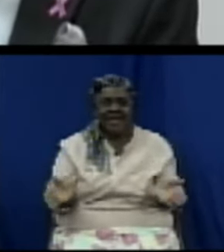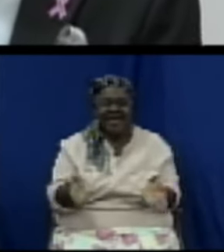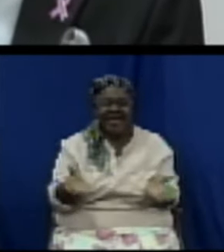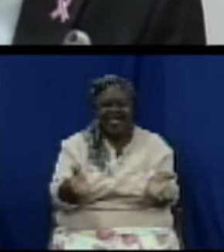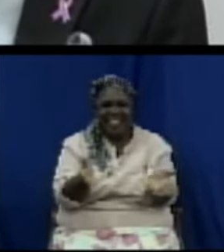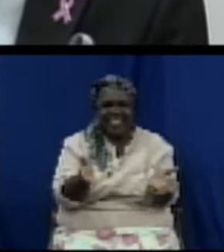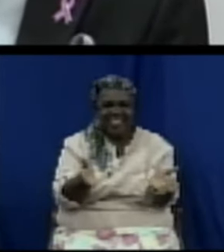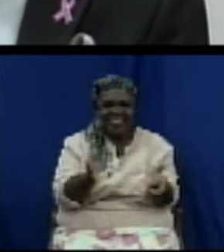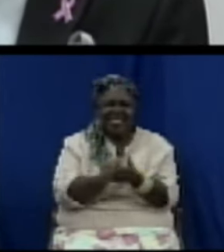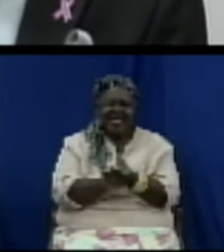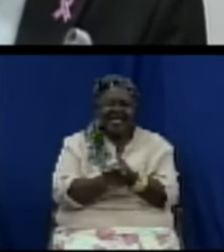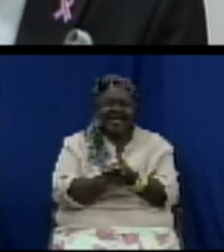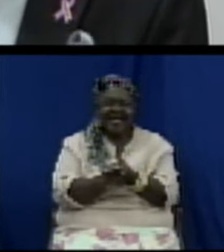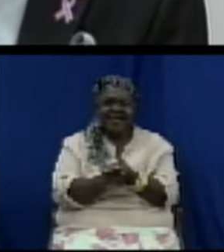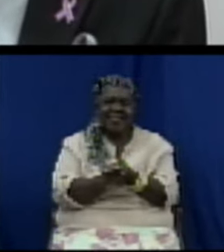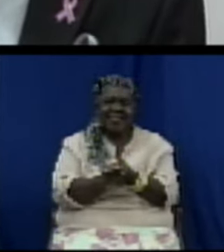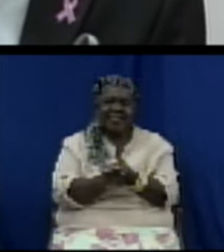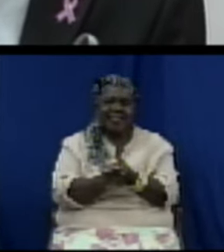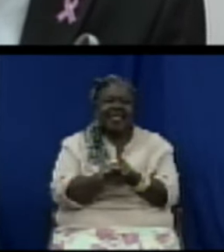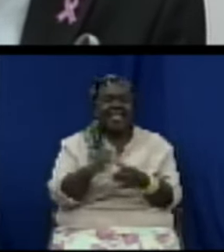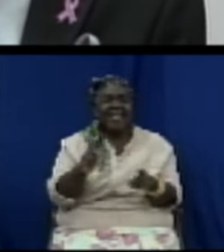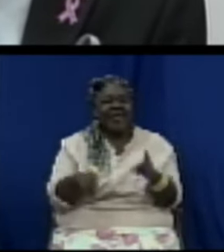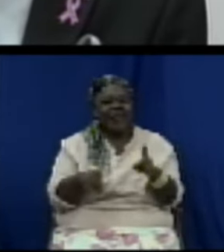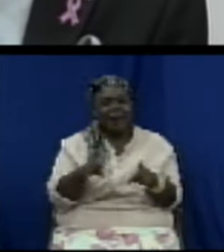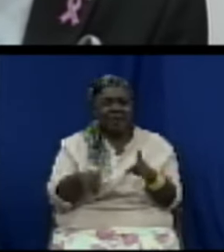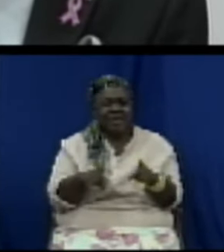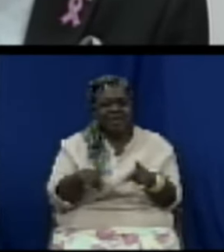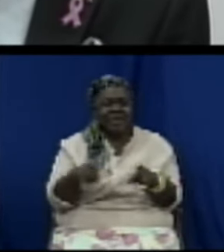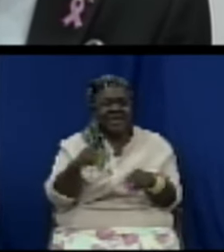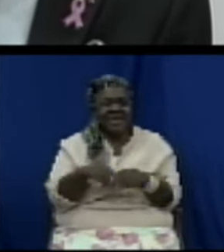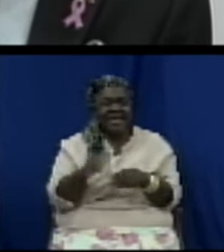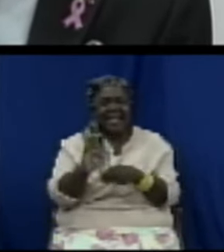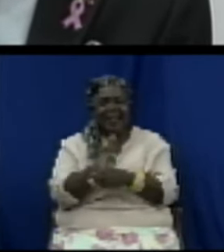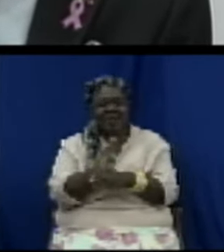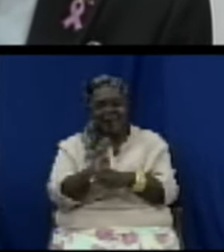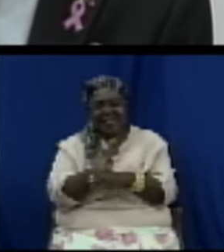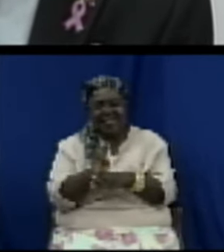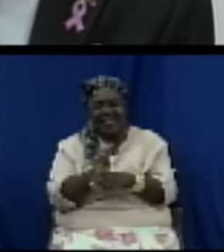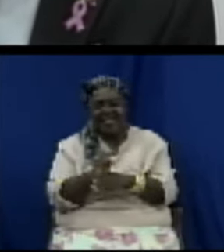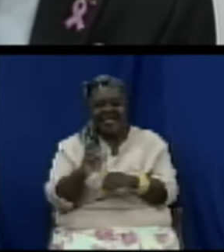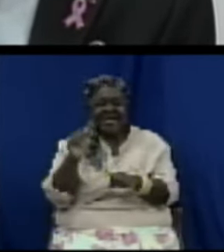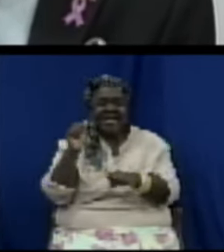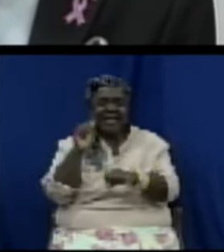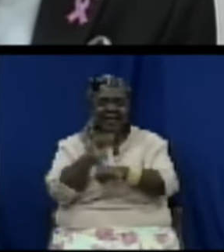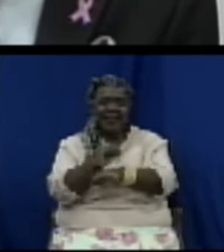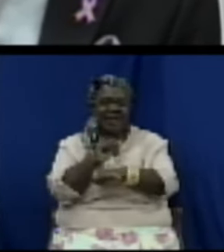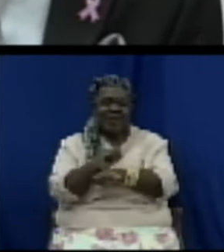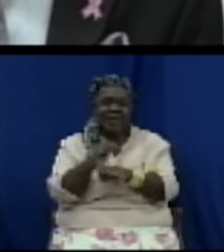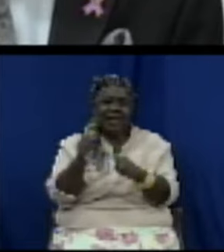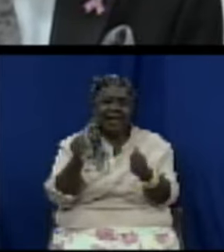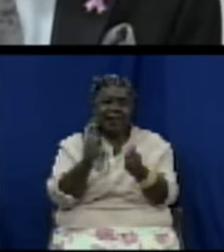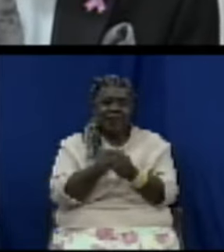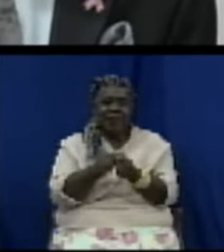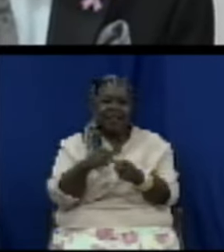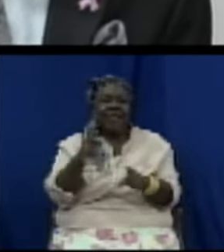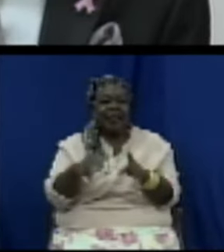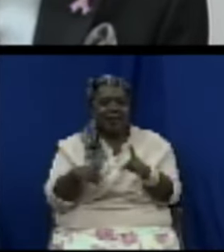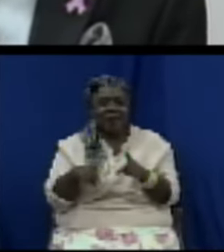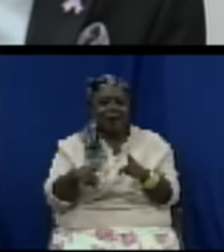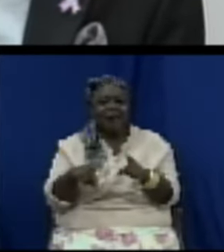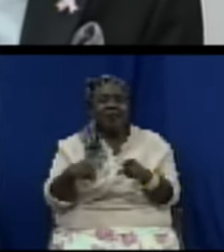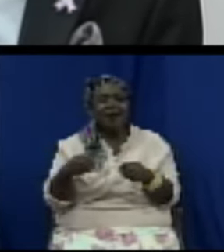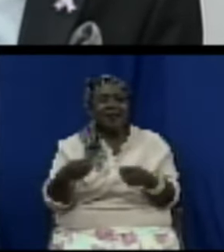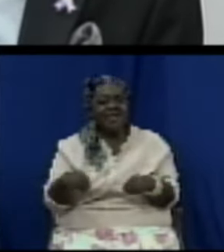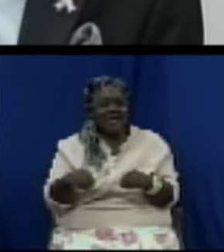are in business to work with consumers to ensure that at the end of the day